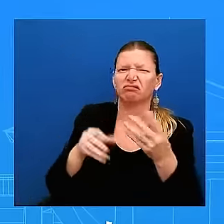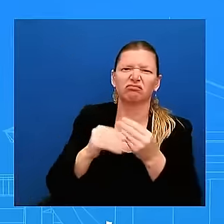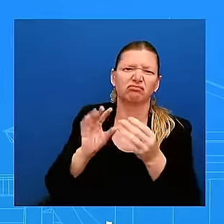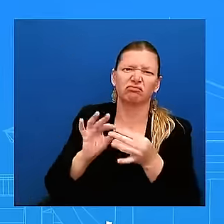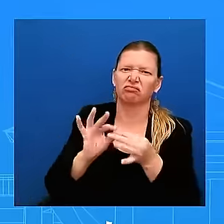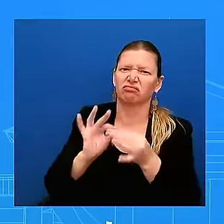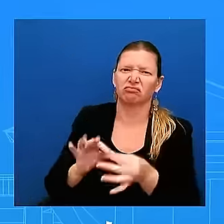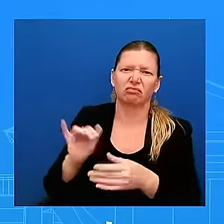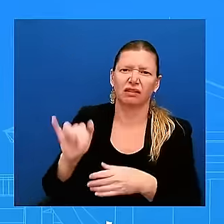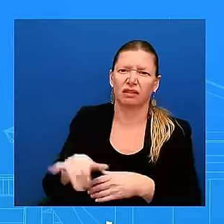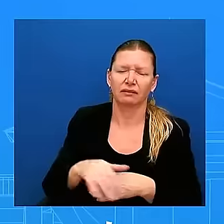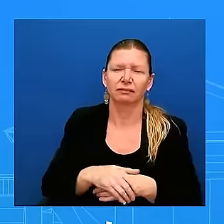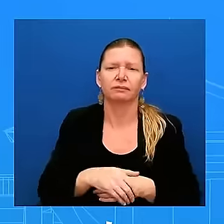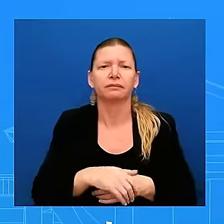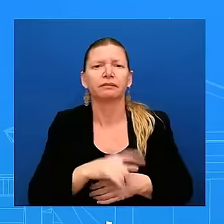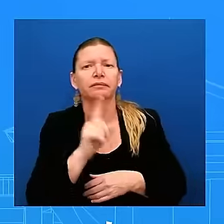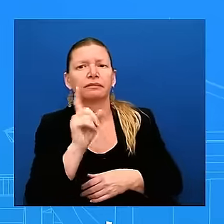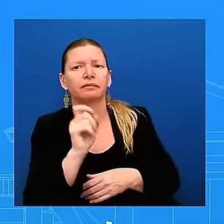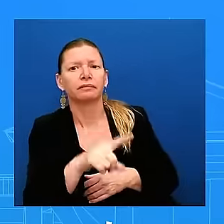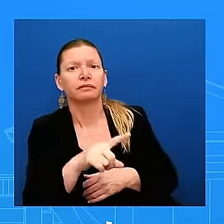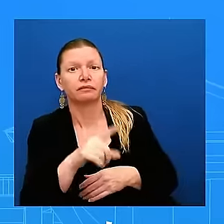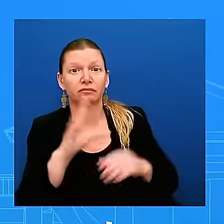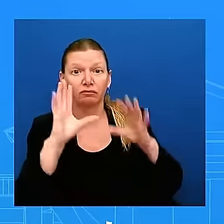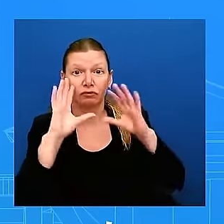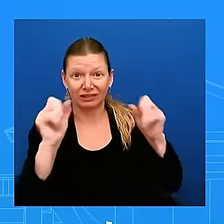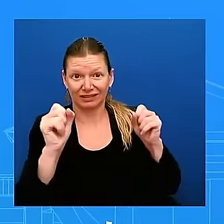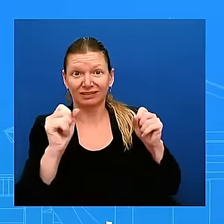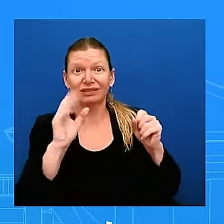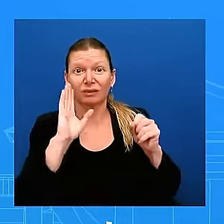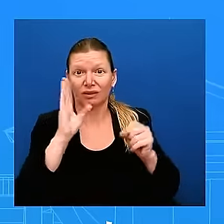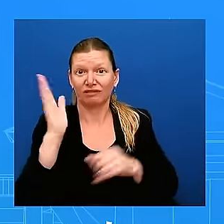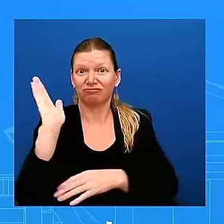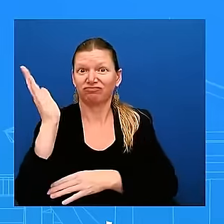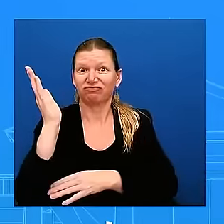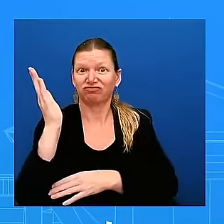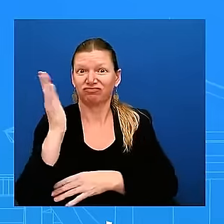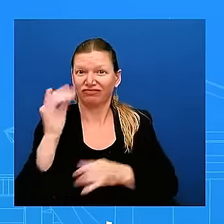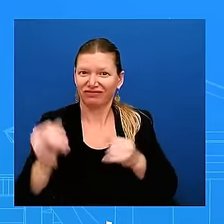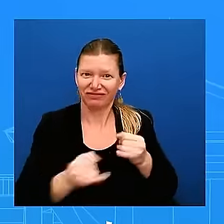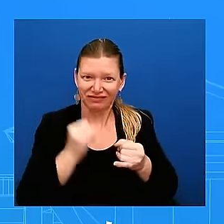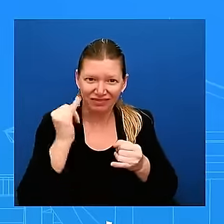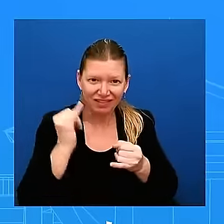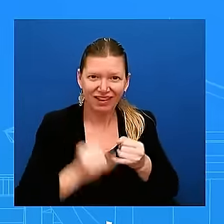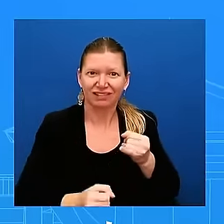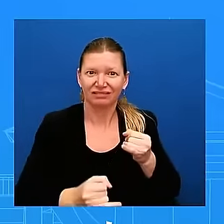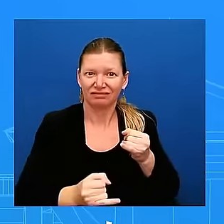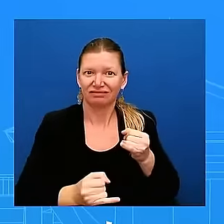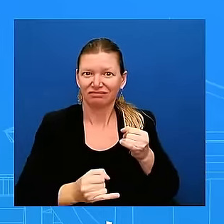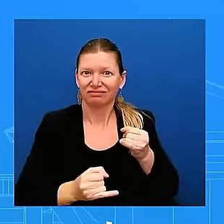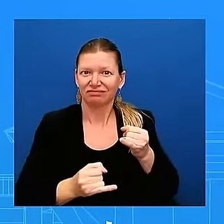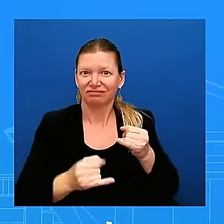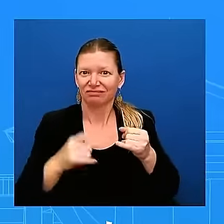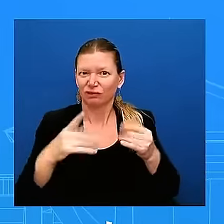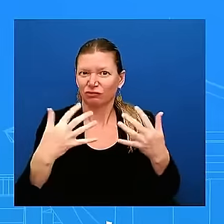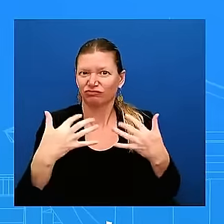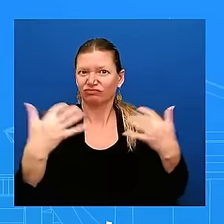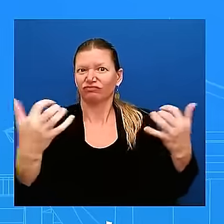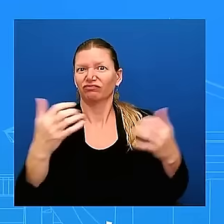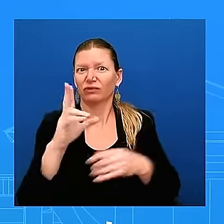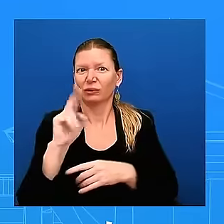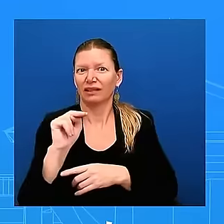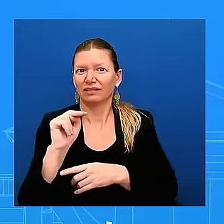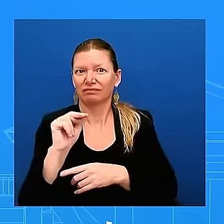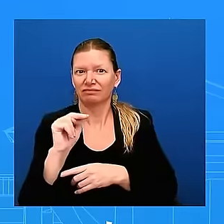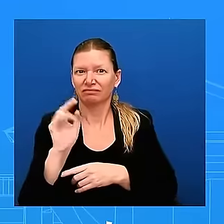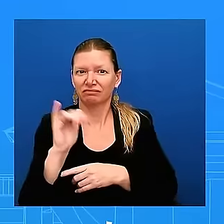next week could you talk a little bit about what the message is that he wants to deliver about his leadership over the last four